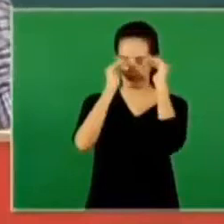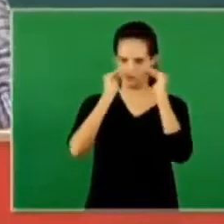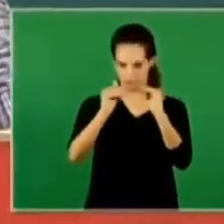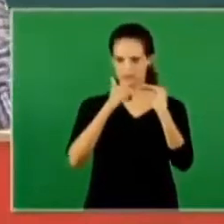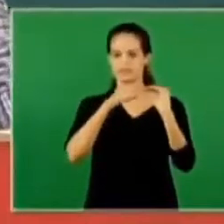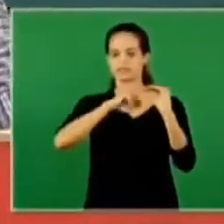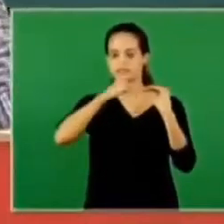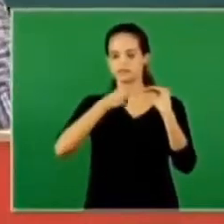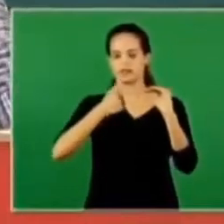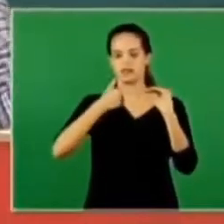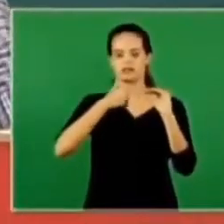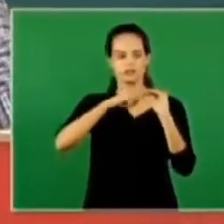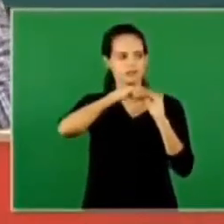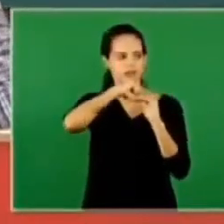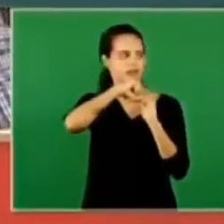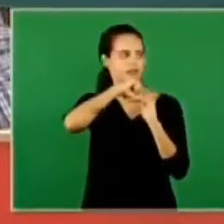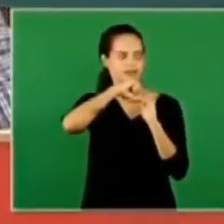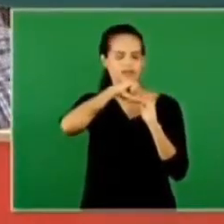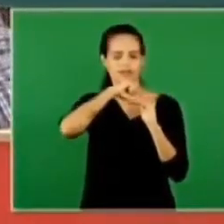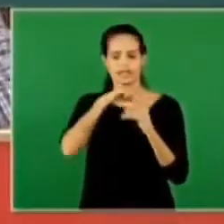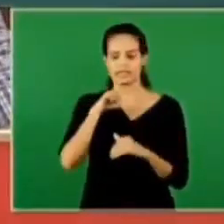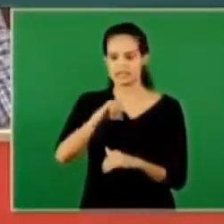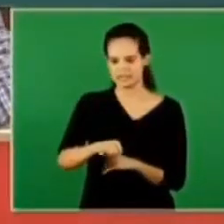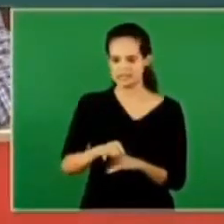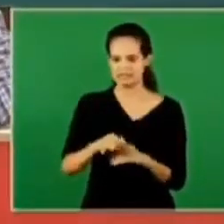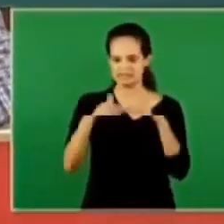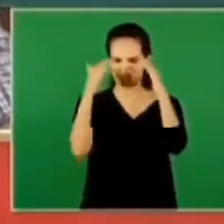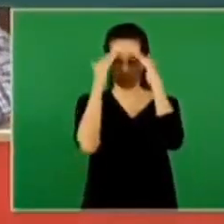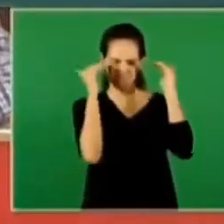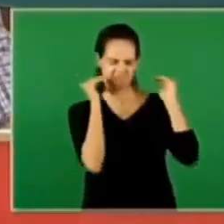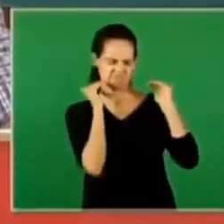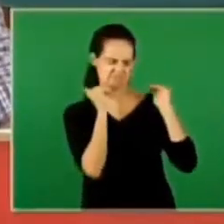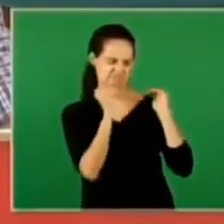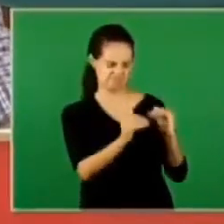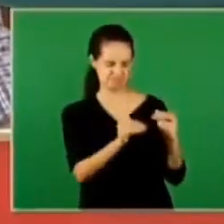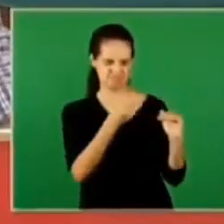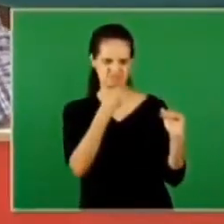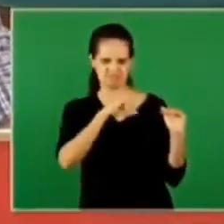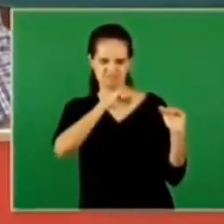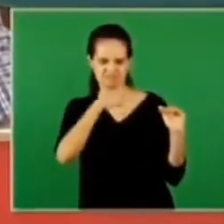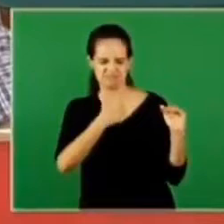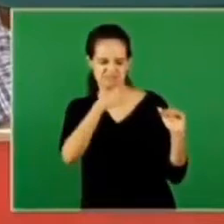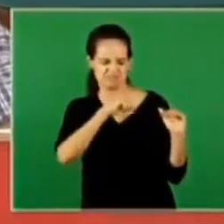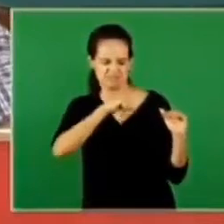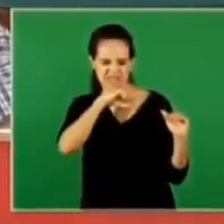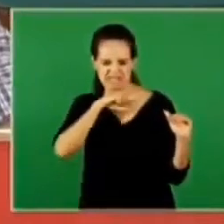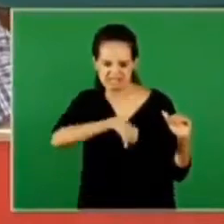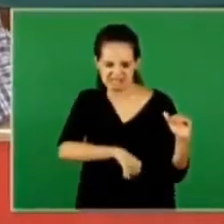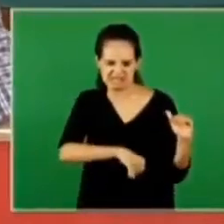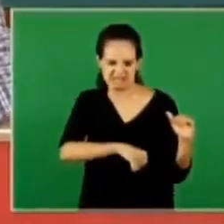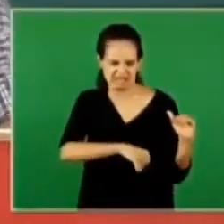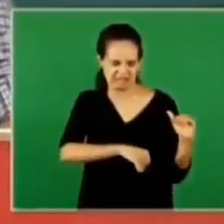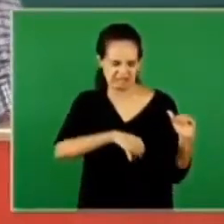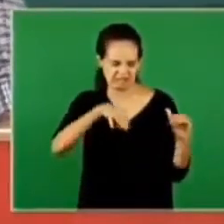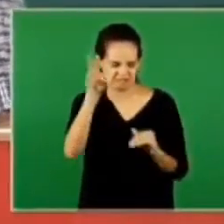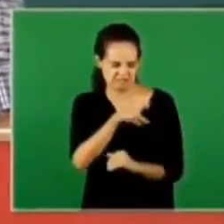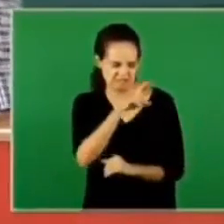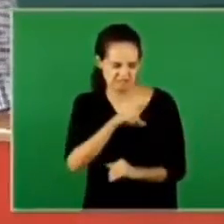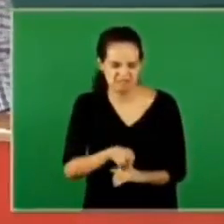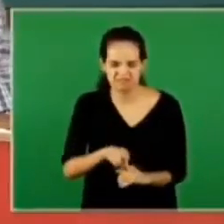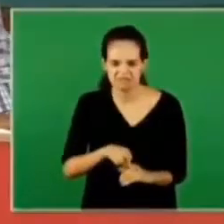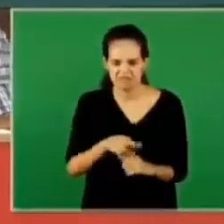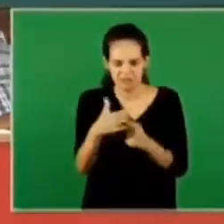is she respectful to father mother because she's not respectful to the father mother that gave her life get